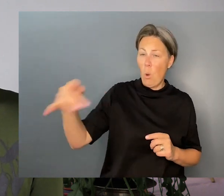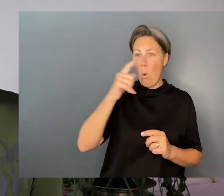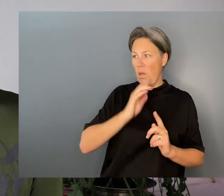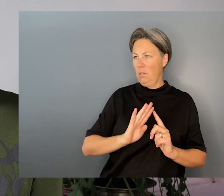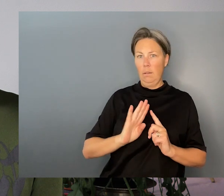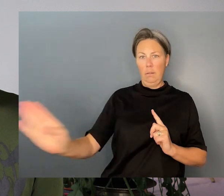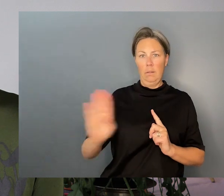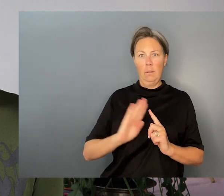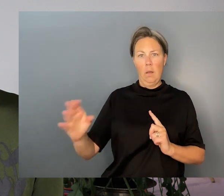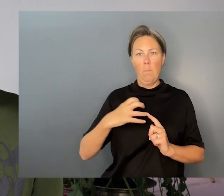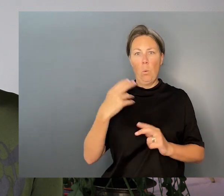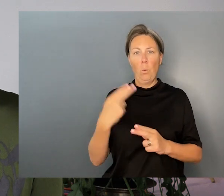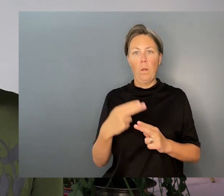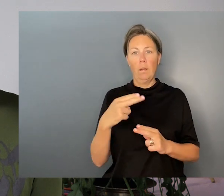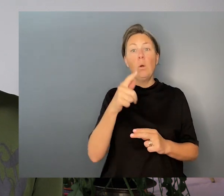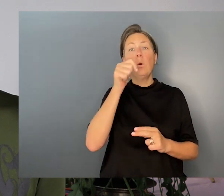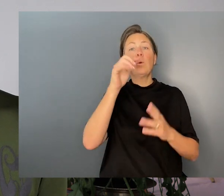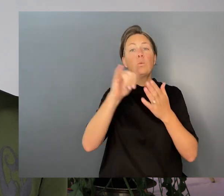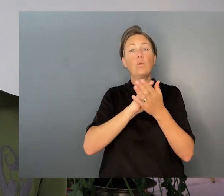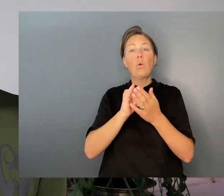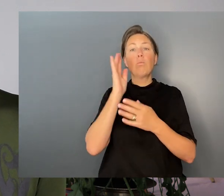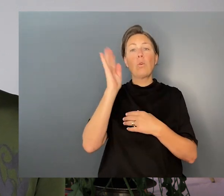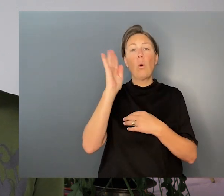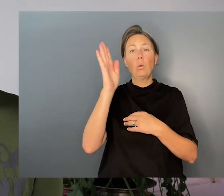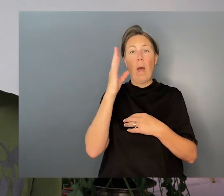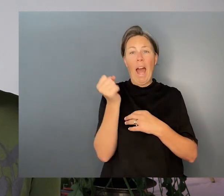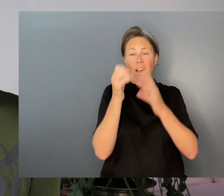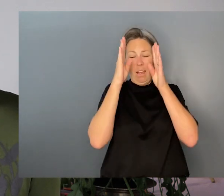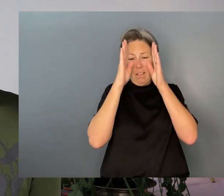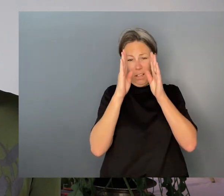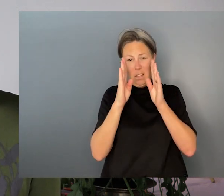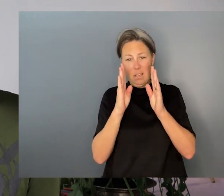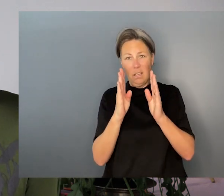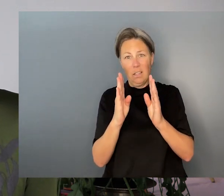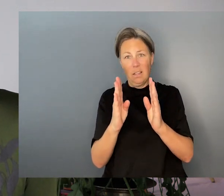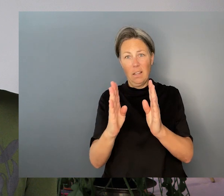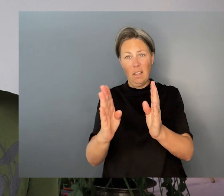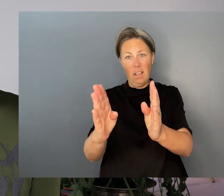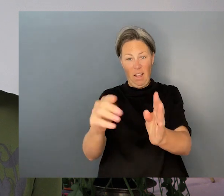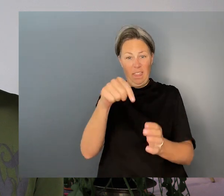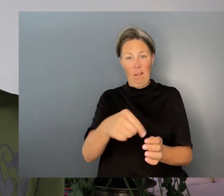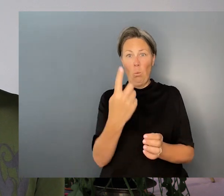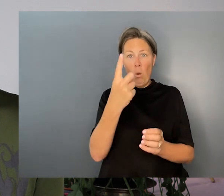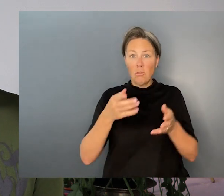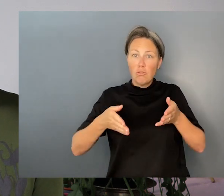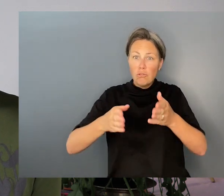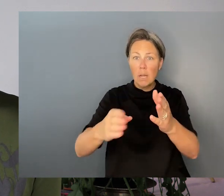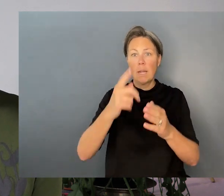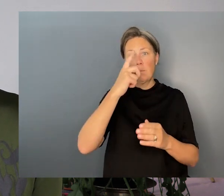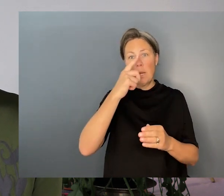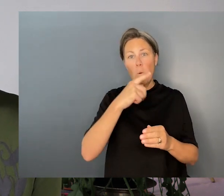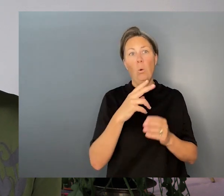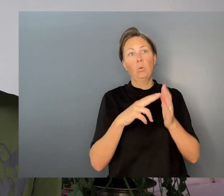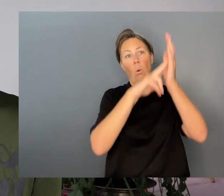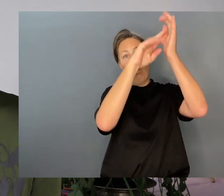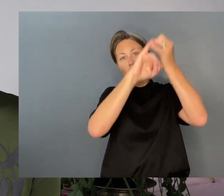passage designed over the Whiskagek path. A trail that moved bodies across Manhattan from north to south and south to north, avoiding